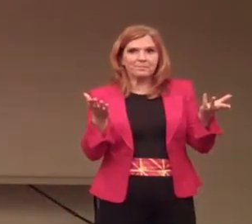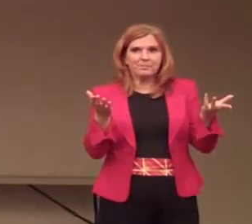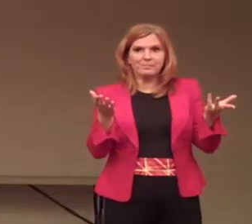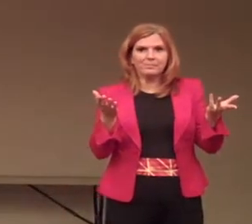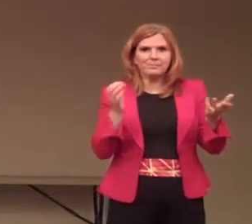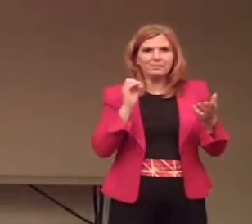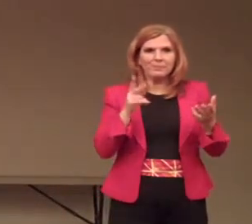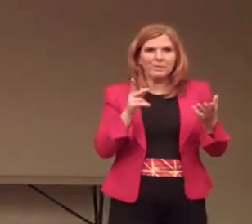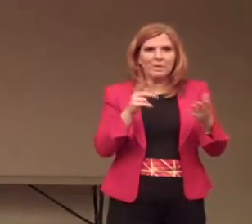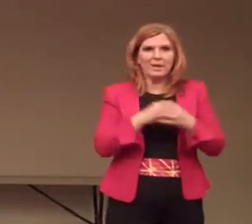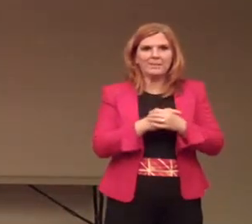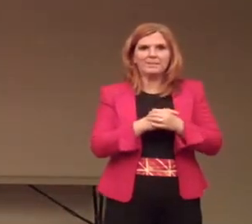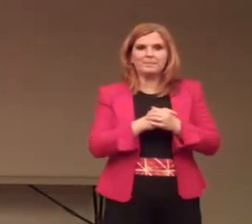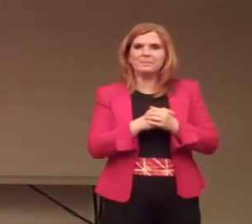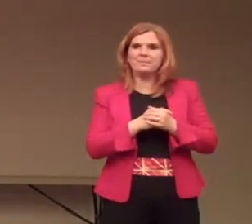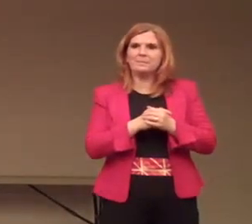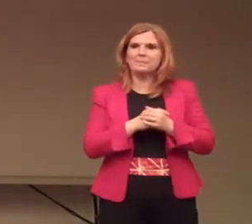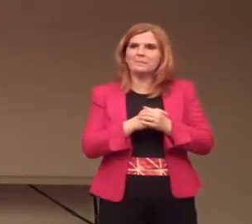Okay.